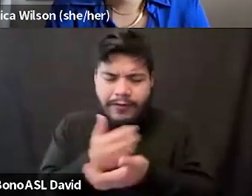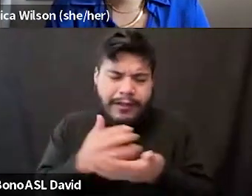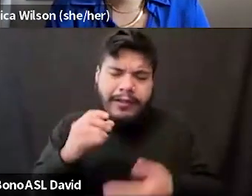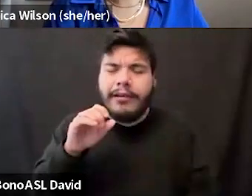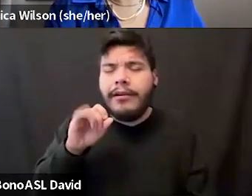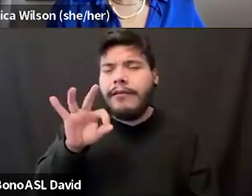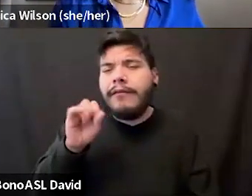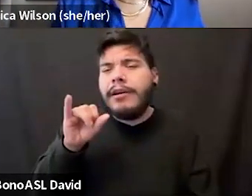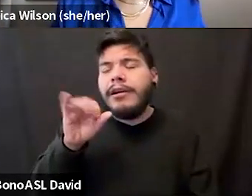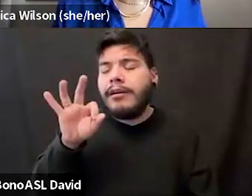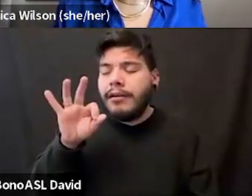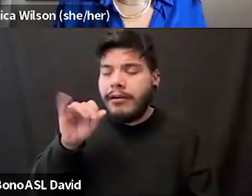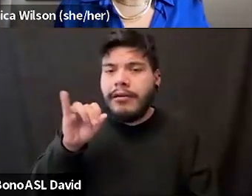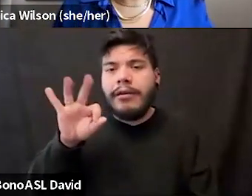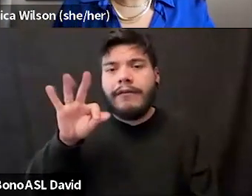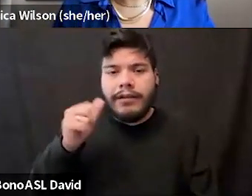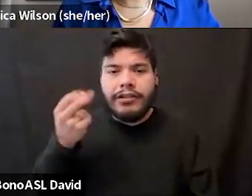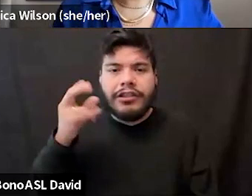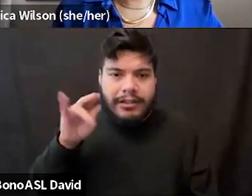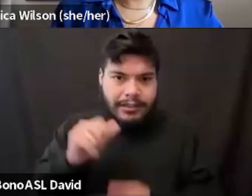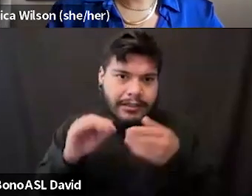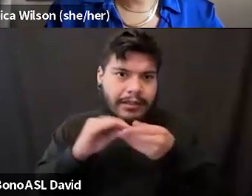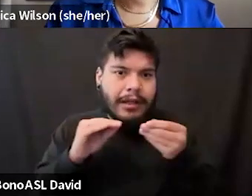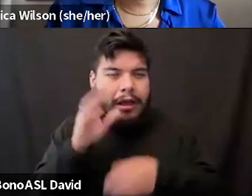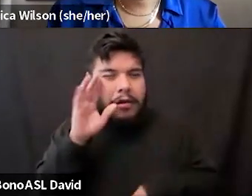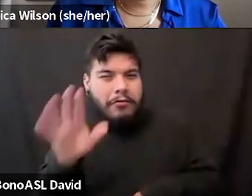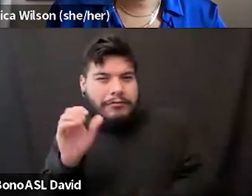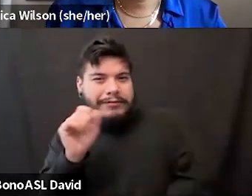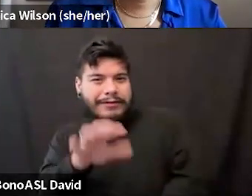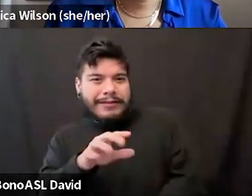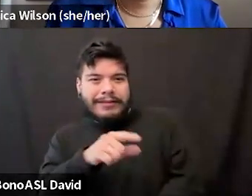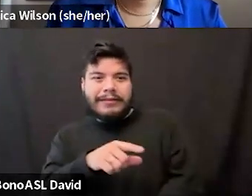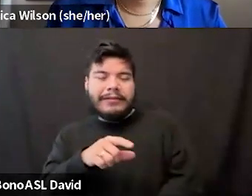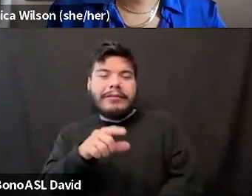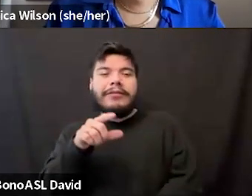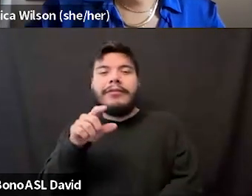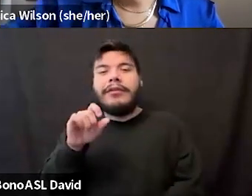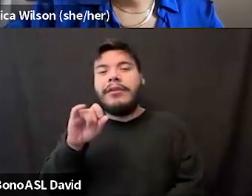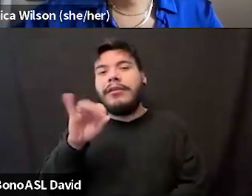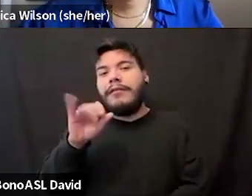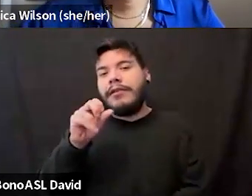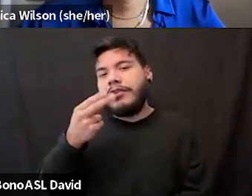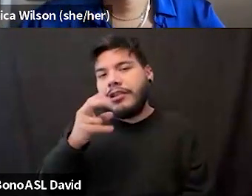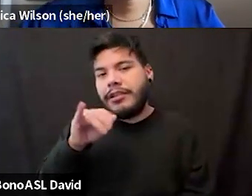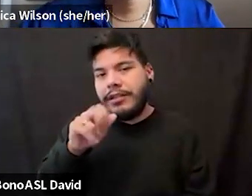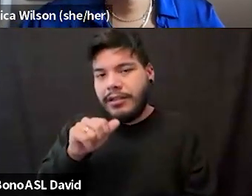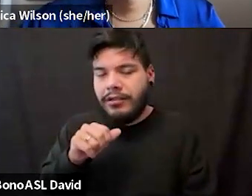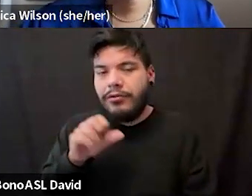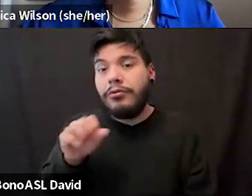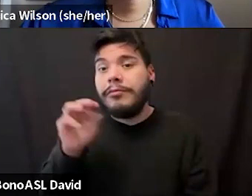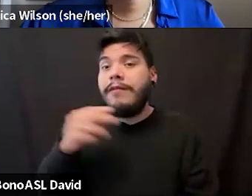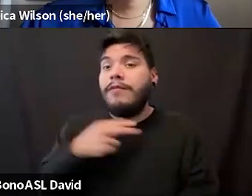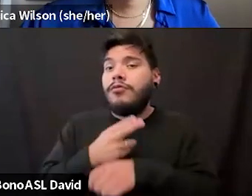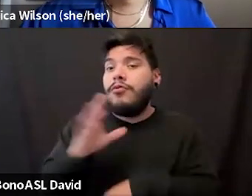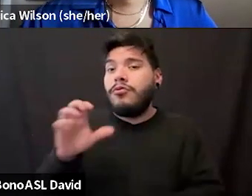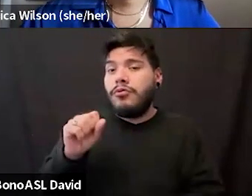And I have to plug real quick for you, for Shana's social media. Um, I have used that as a resource many times for